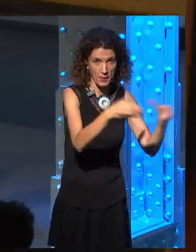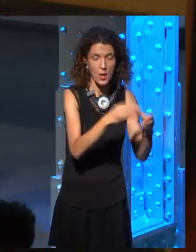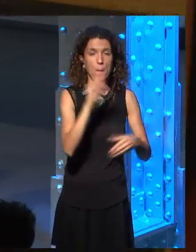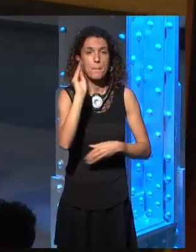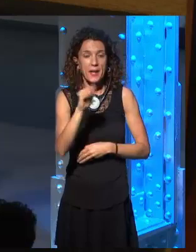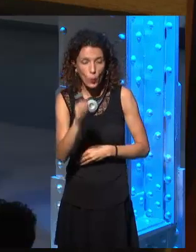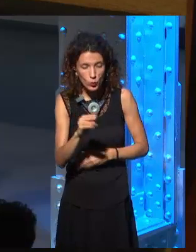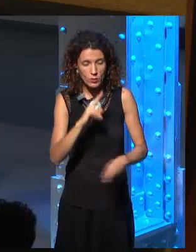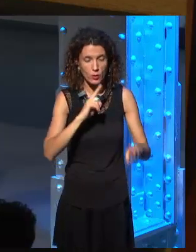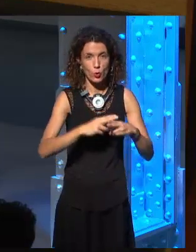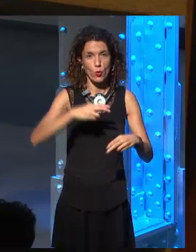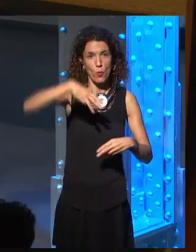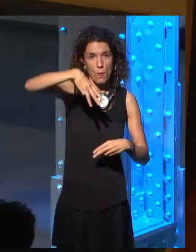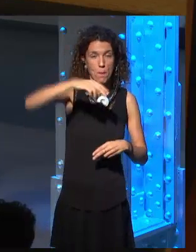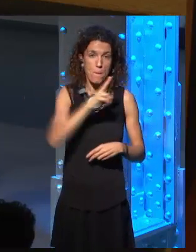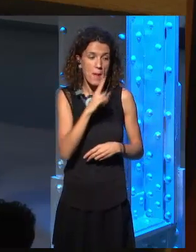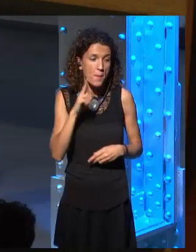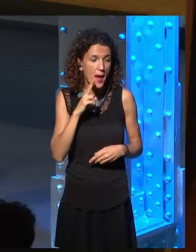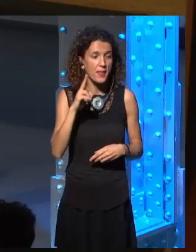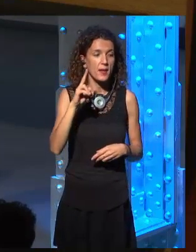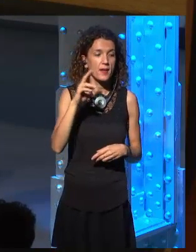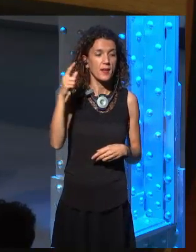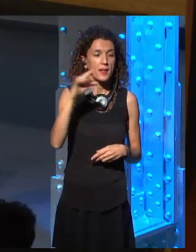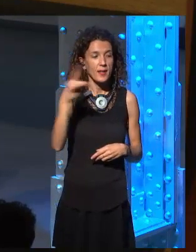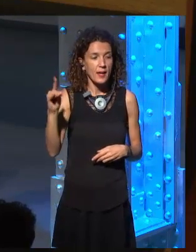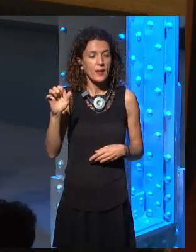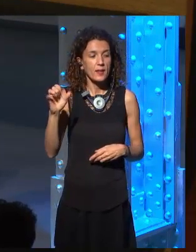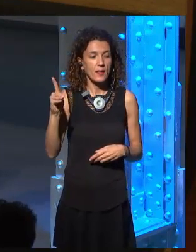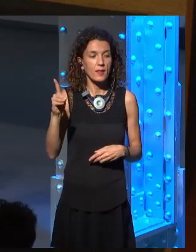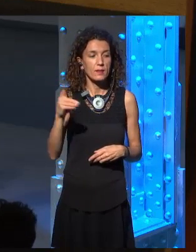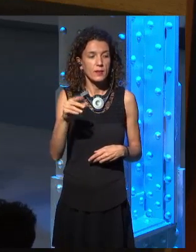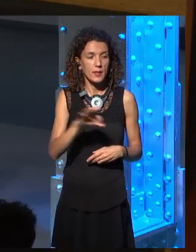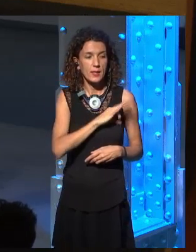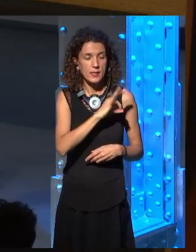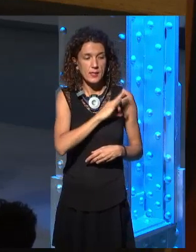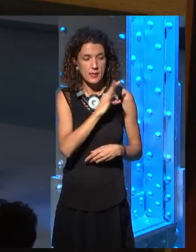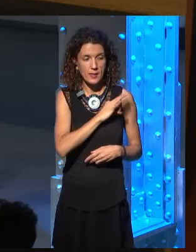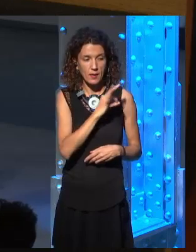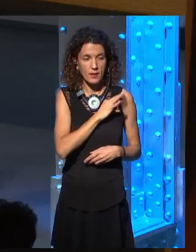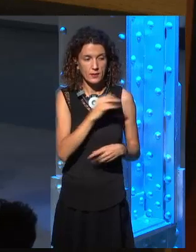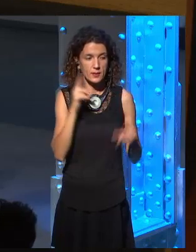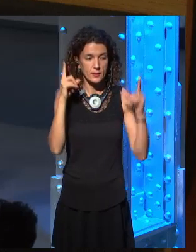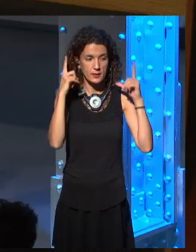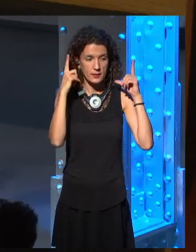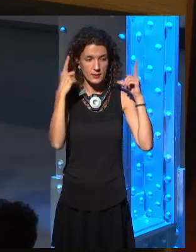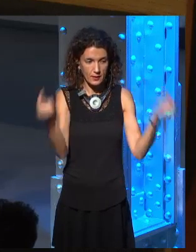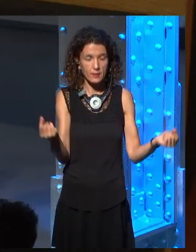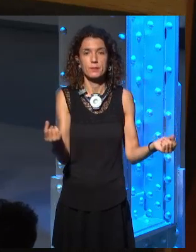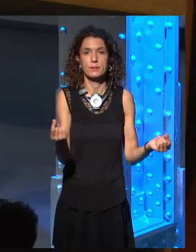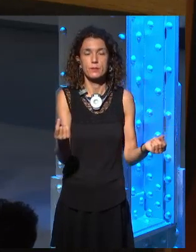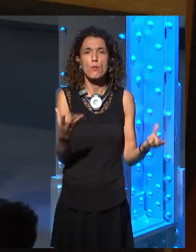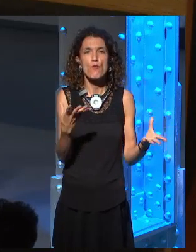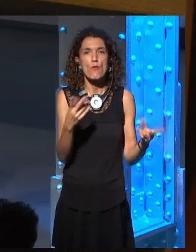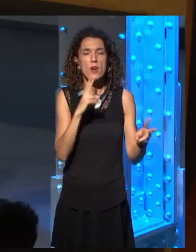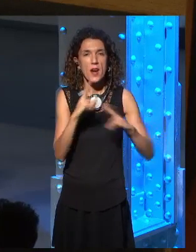has lots of data regarding Targaryens. But if you ask him, what's the name of Ned's mother? And he would say Lady